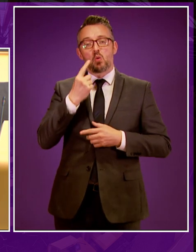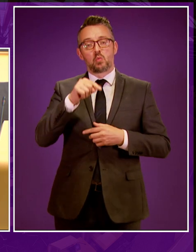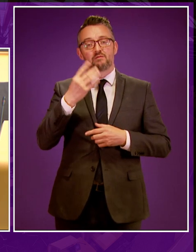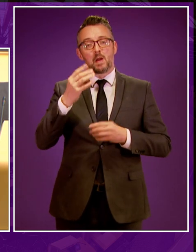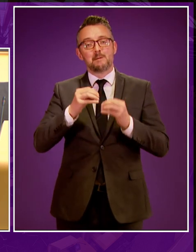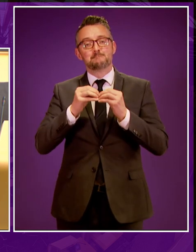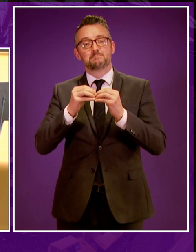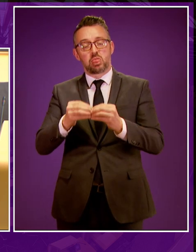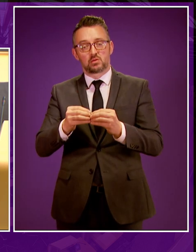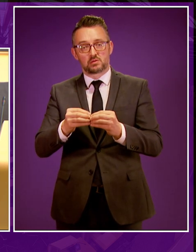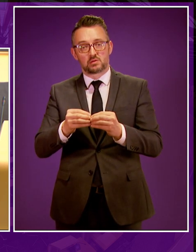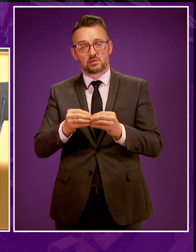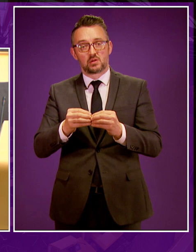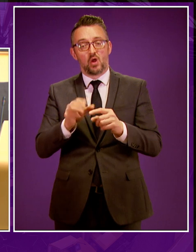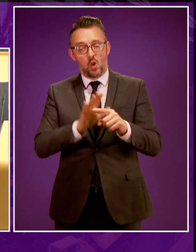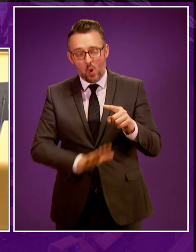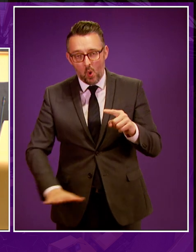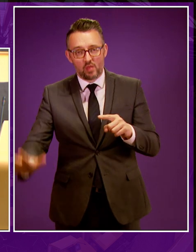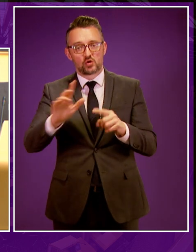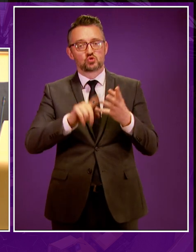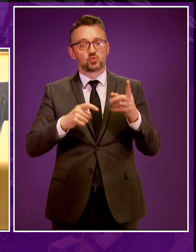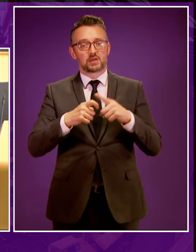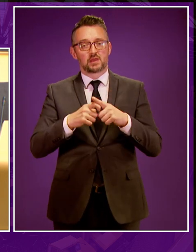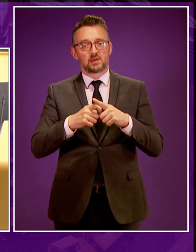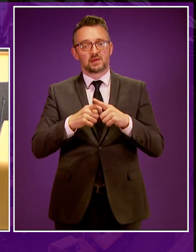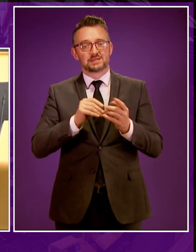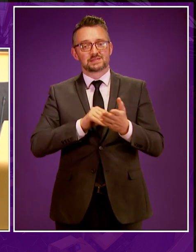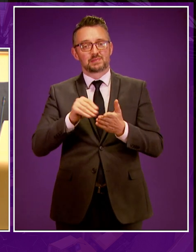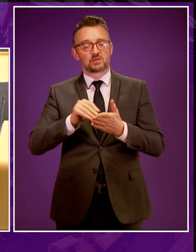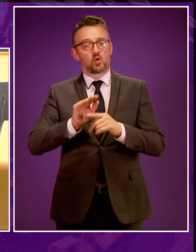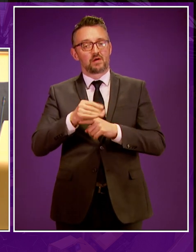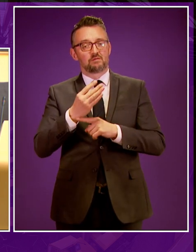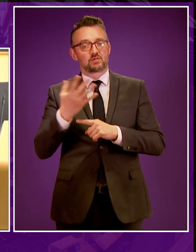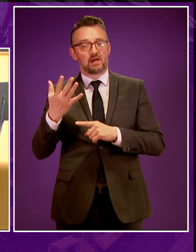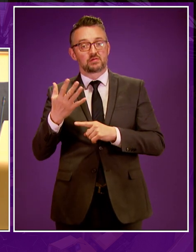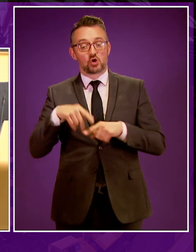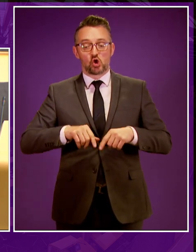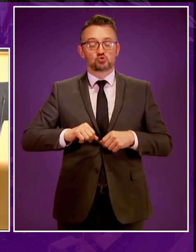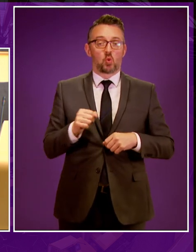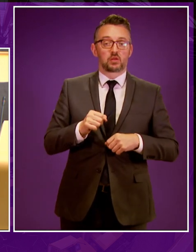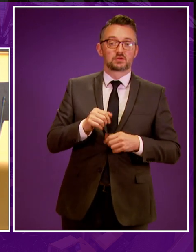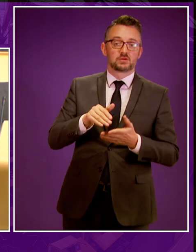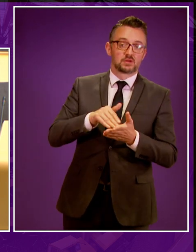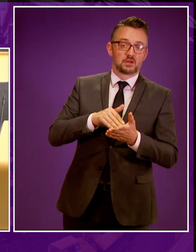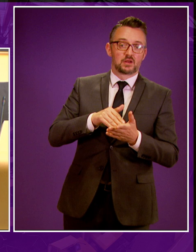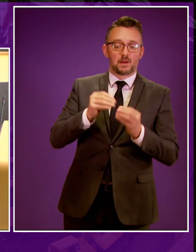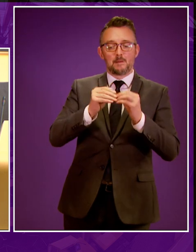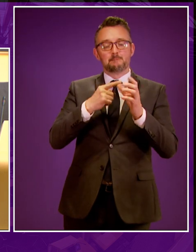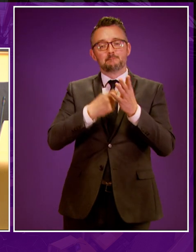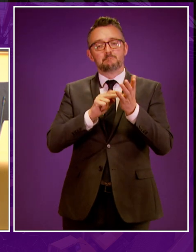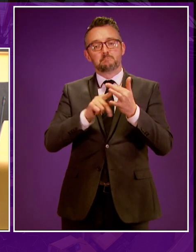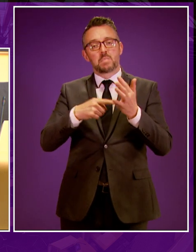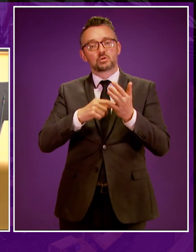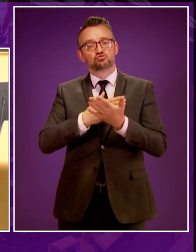.4 billion across the UK for spend over 45 years. In Scotland, you would get a Barnet share